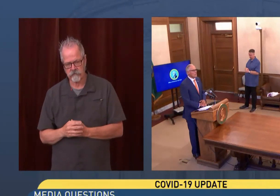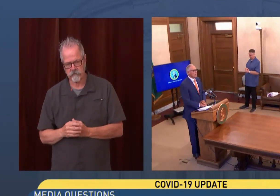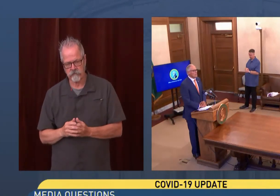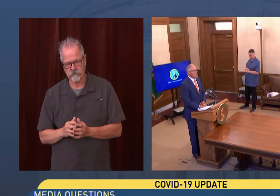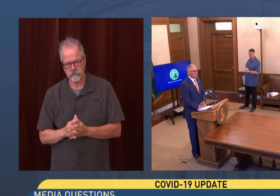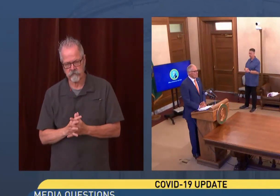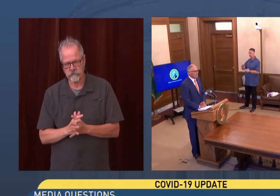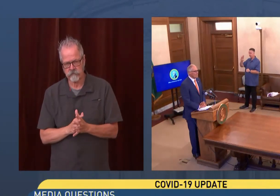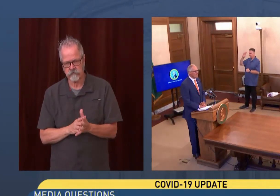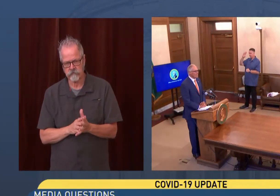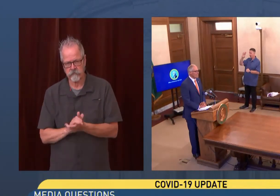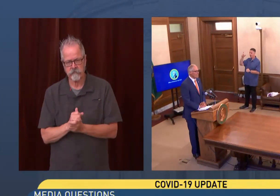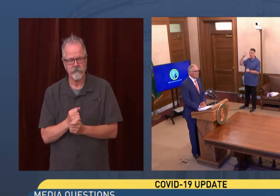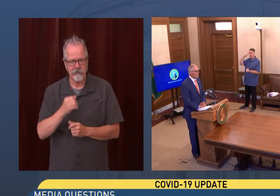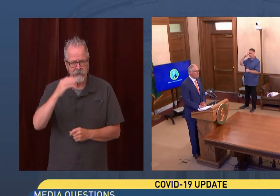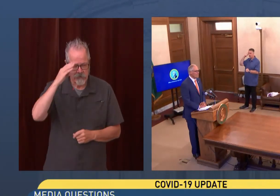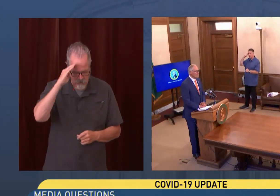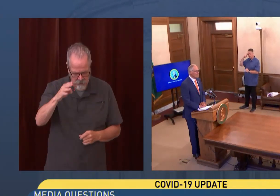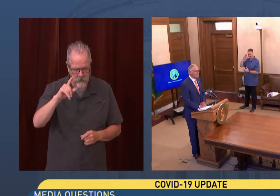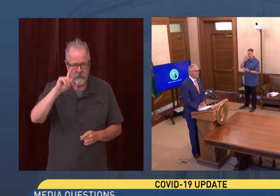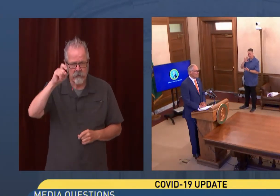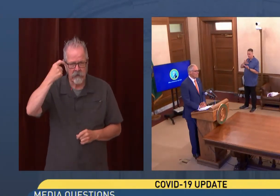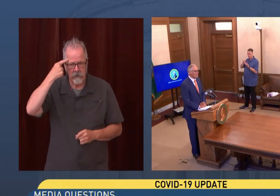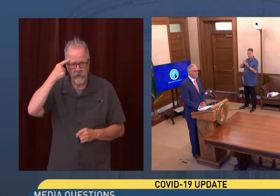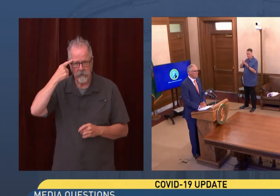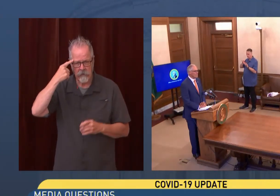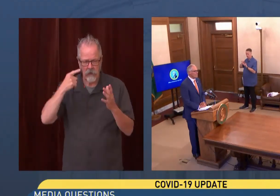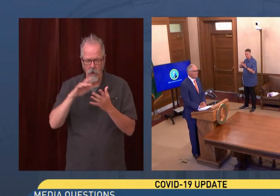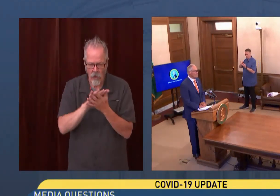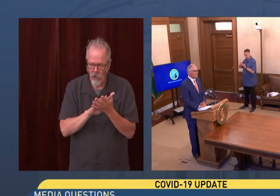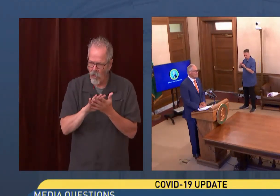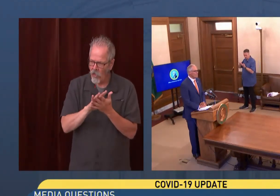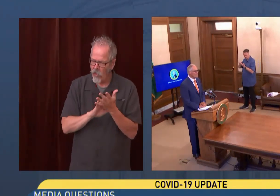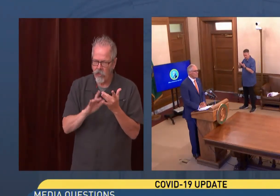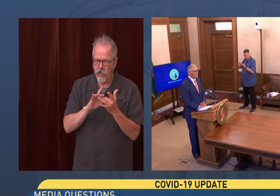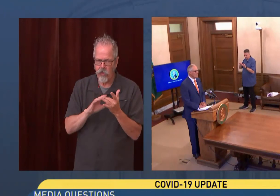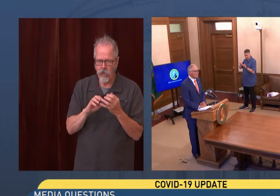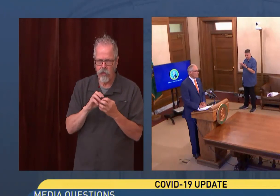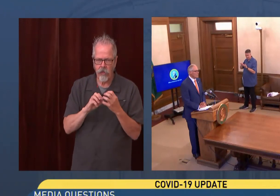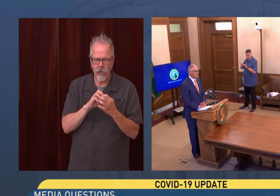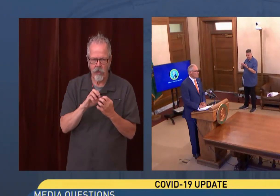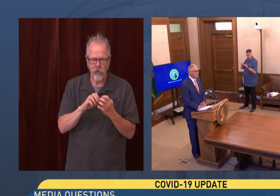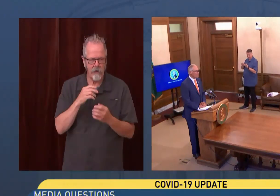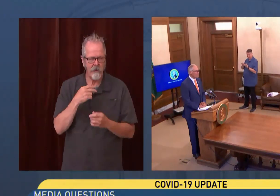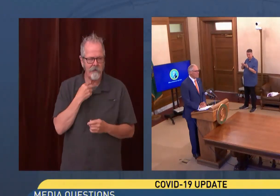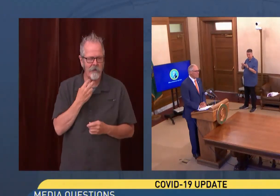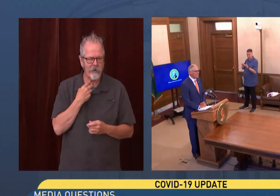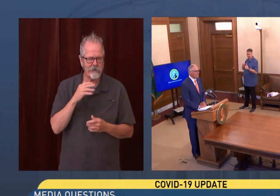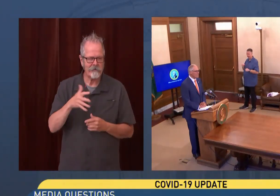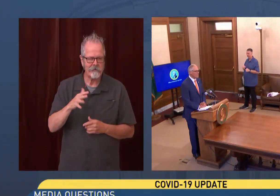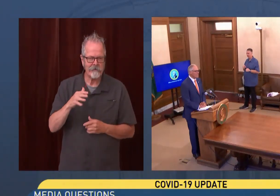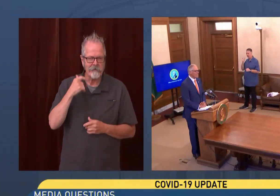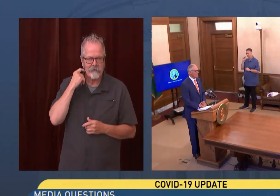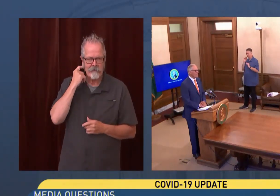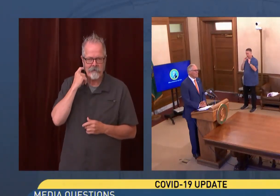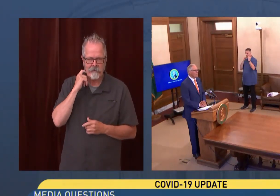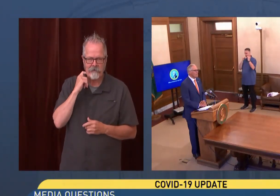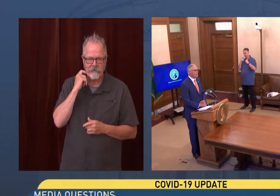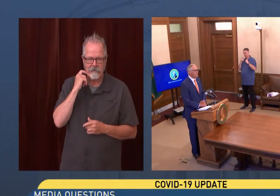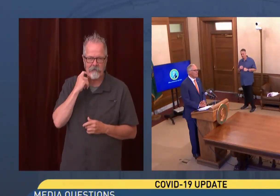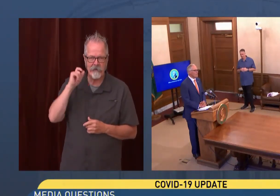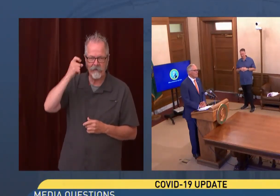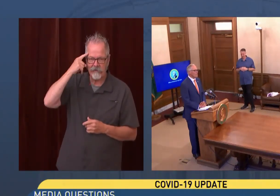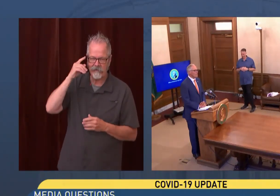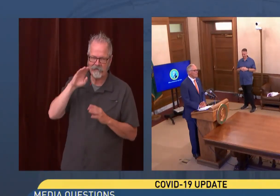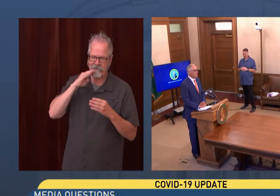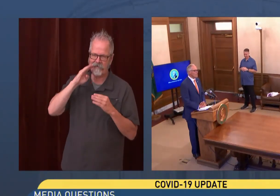Hi, Governor. I think something as the French government has done, or you would have